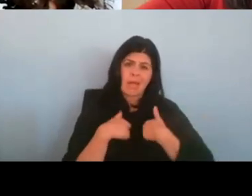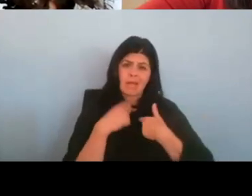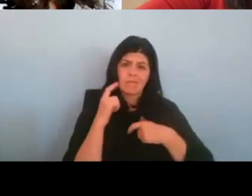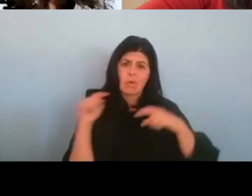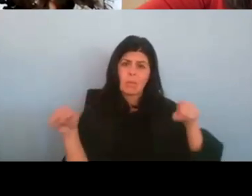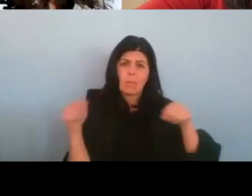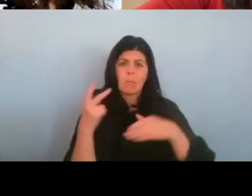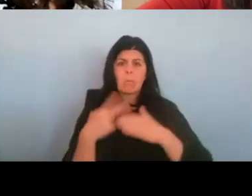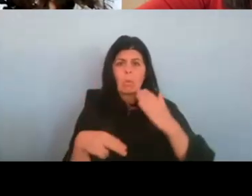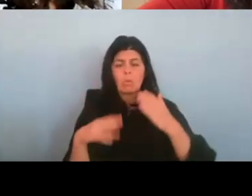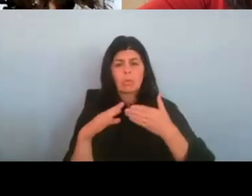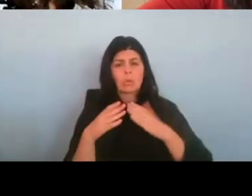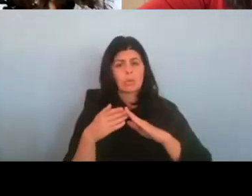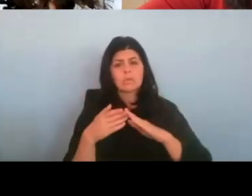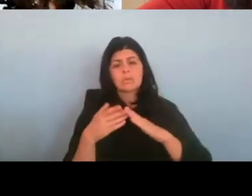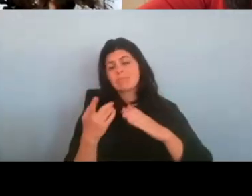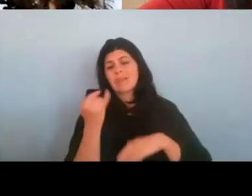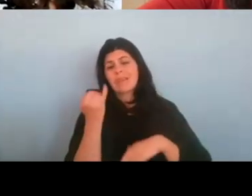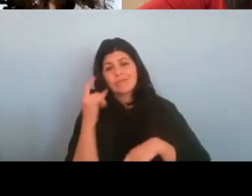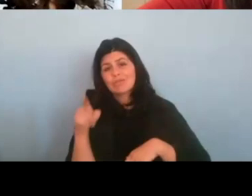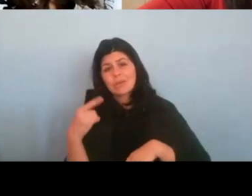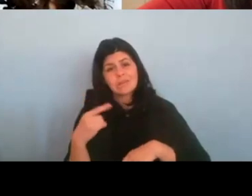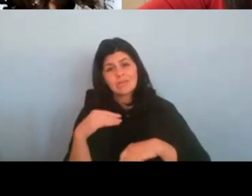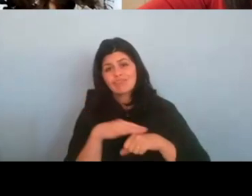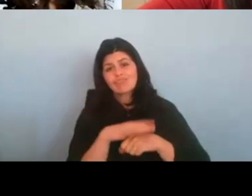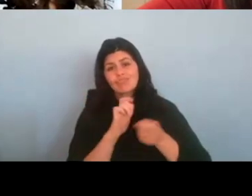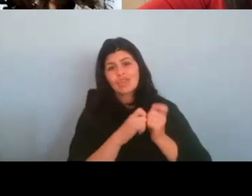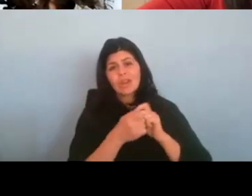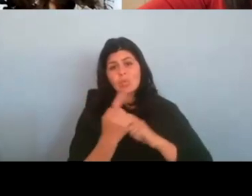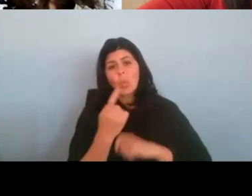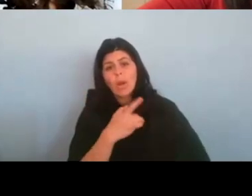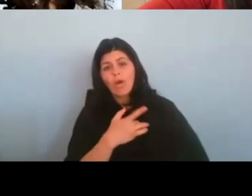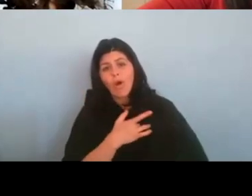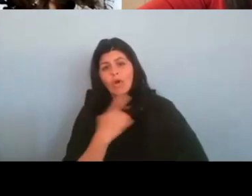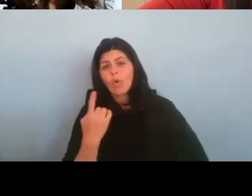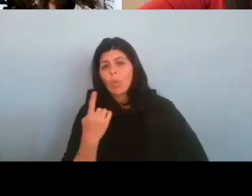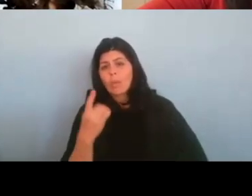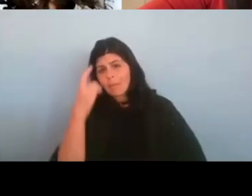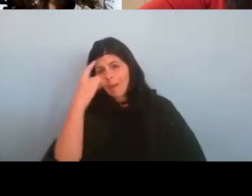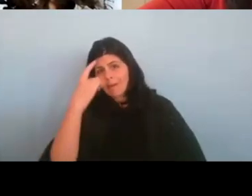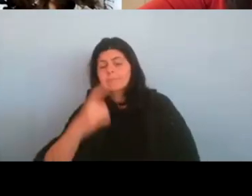one heart and one mind. So, thank you.